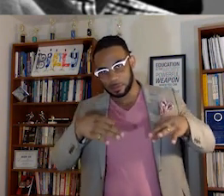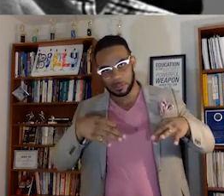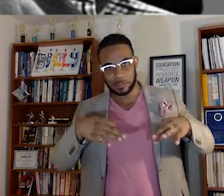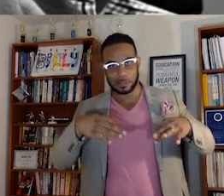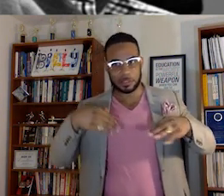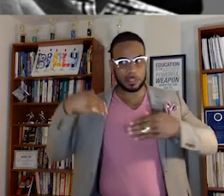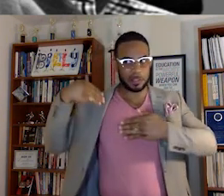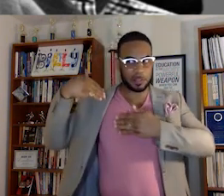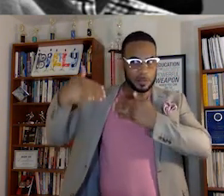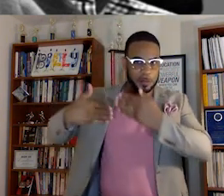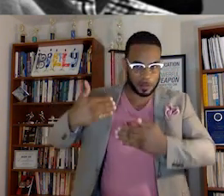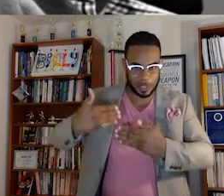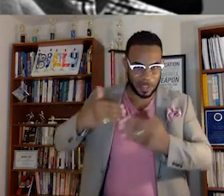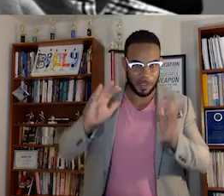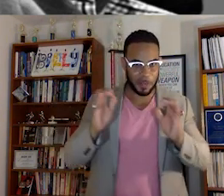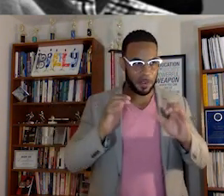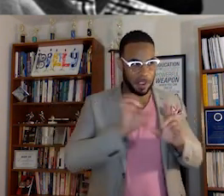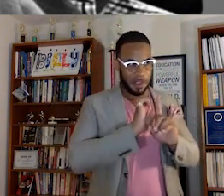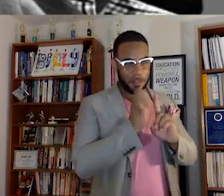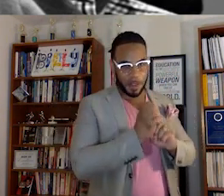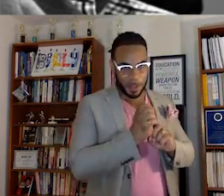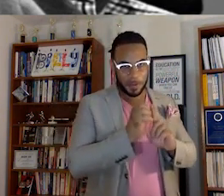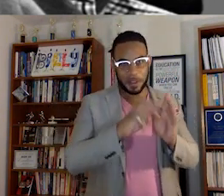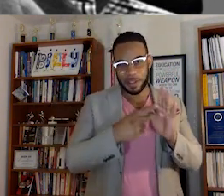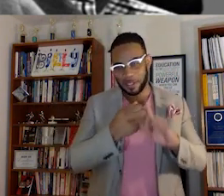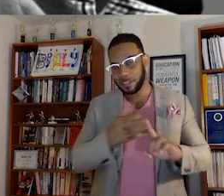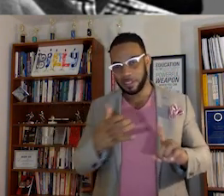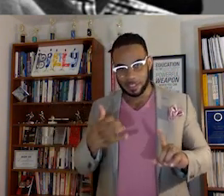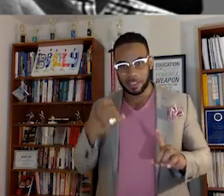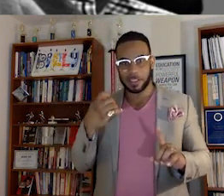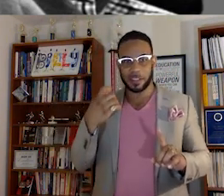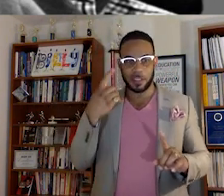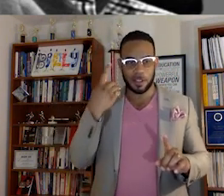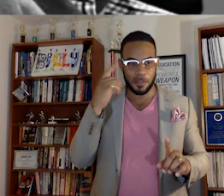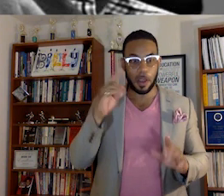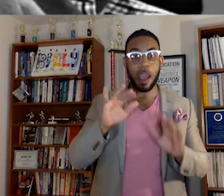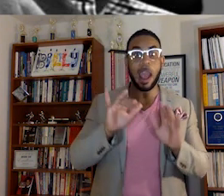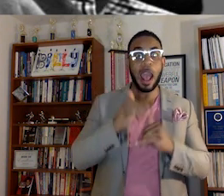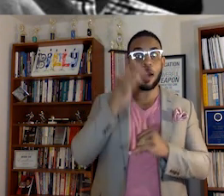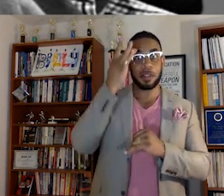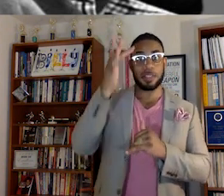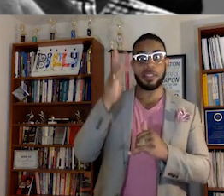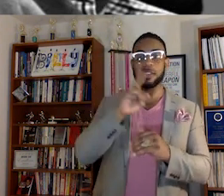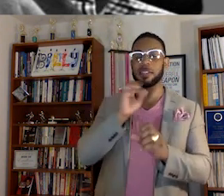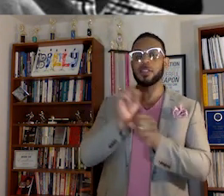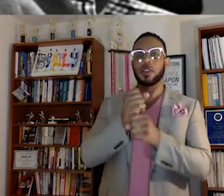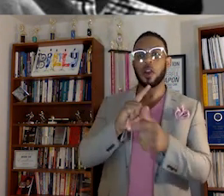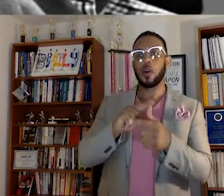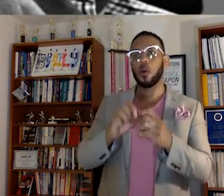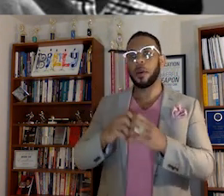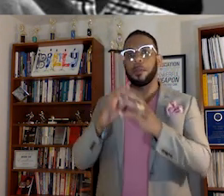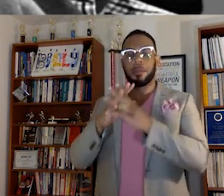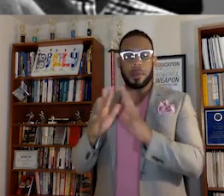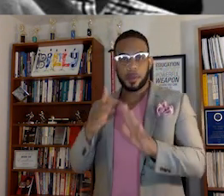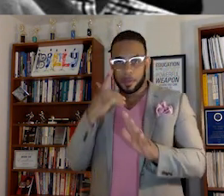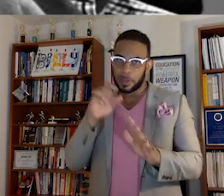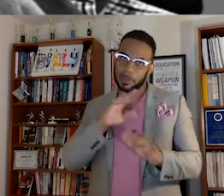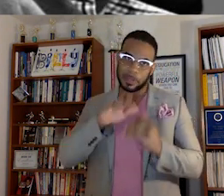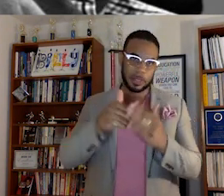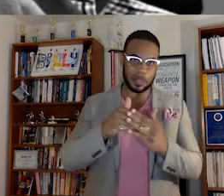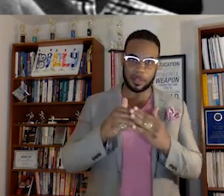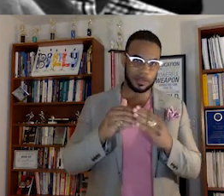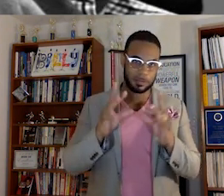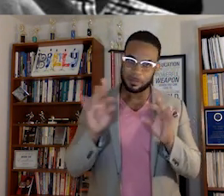hereditary versus environmental implications of how intelligence is created or built. Nate it's highly